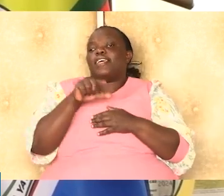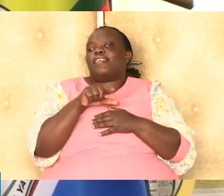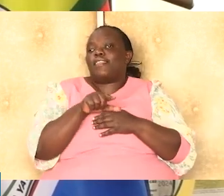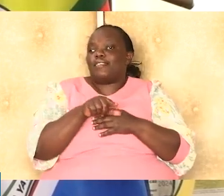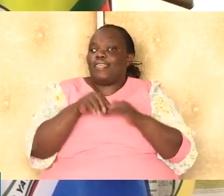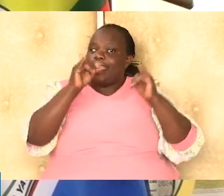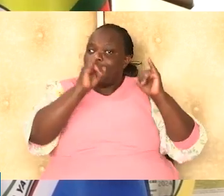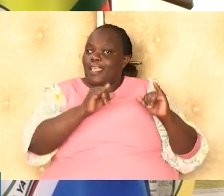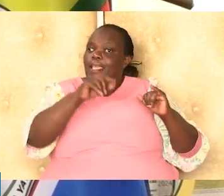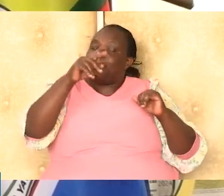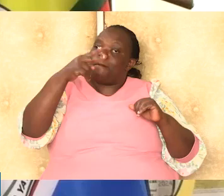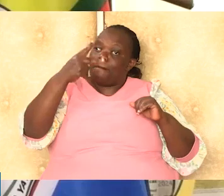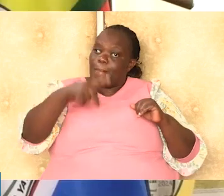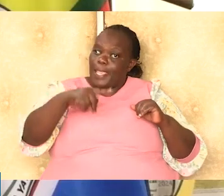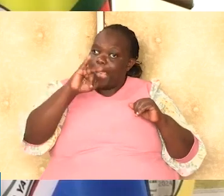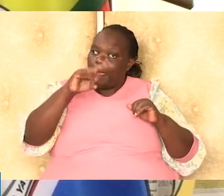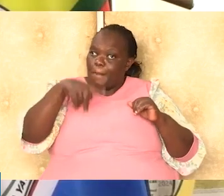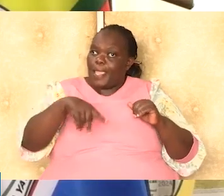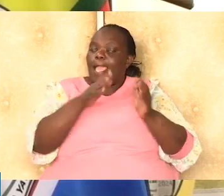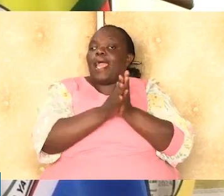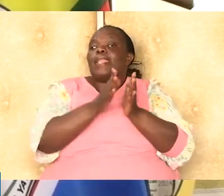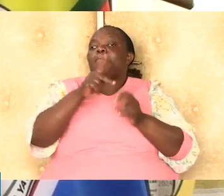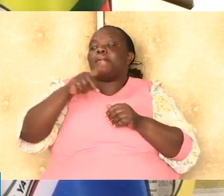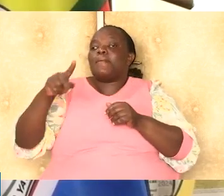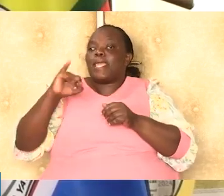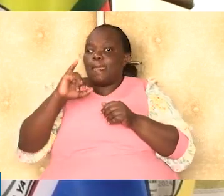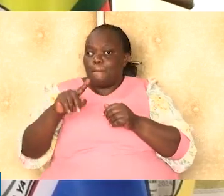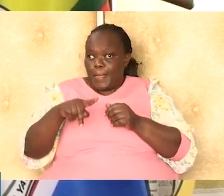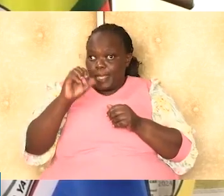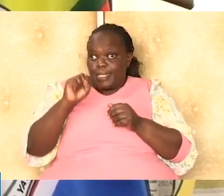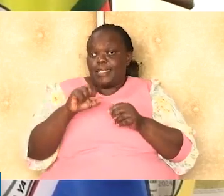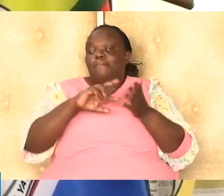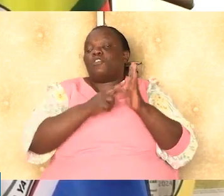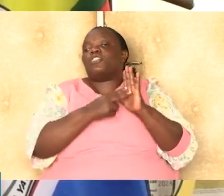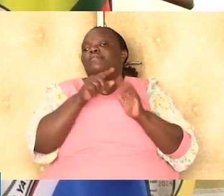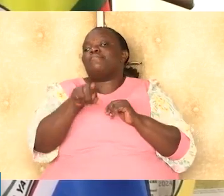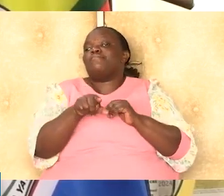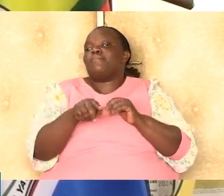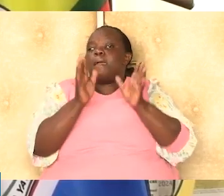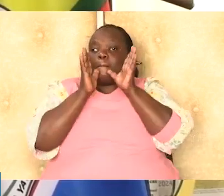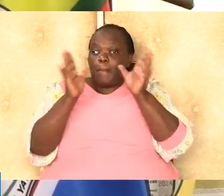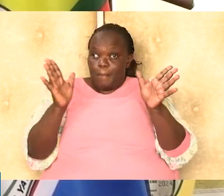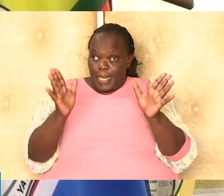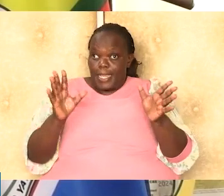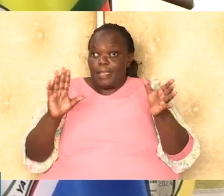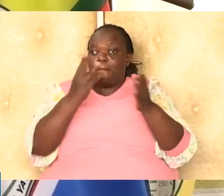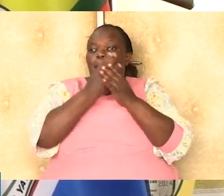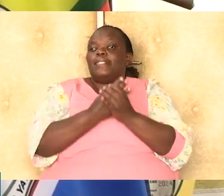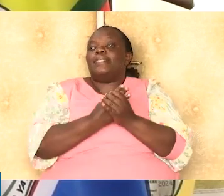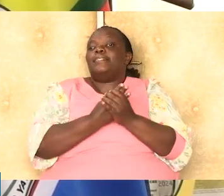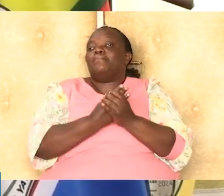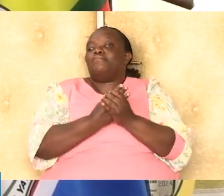that the new way is PIPs and PPPs, privately initiated, you know, projects and public-private partnerships.